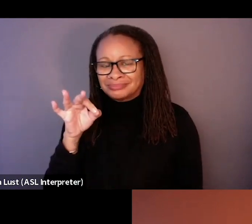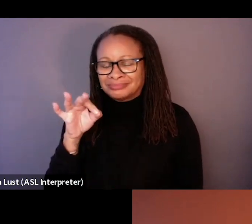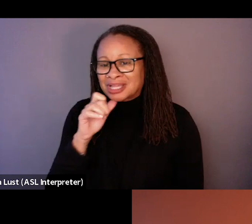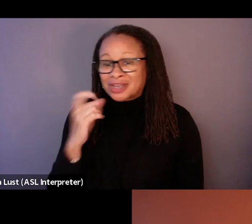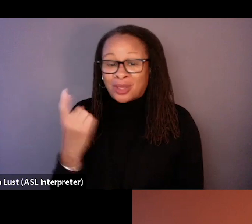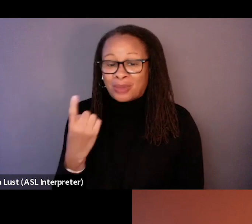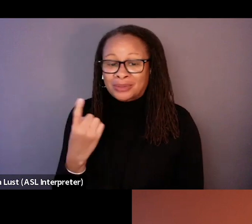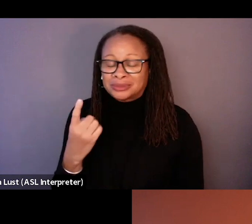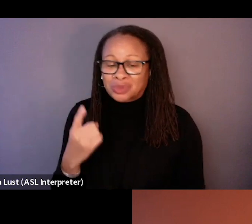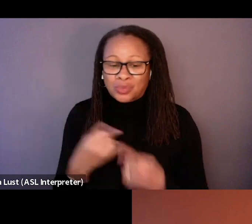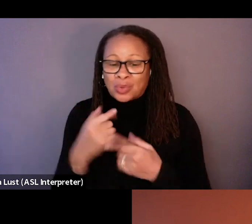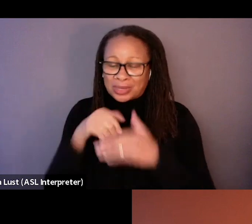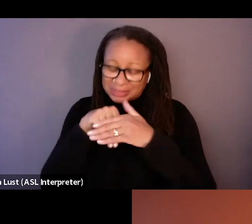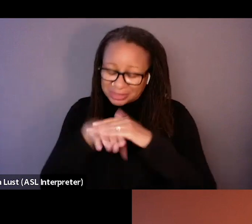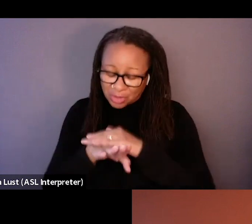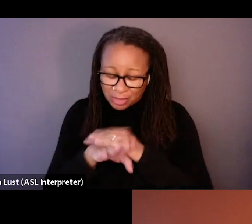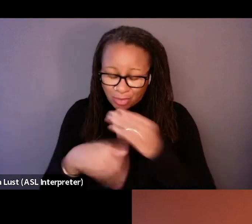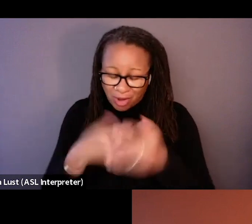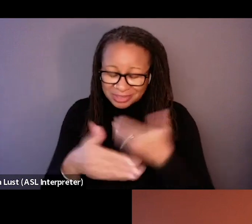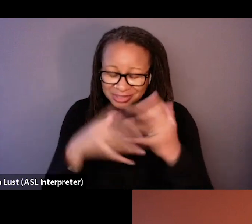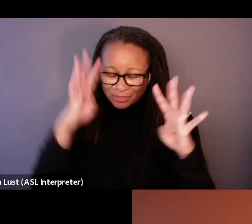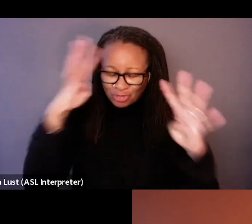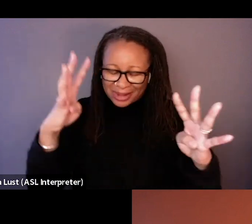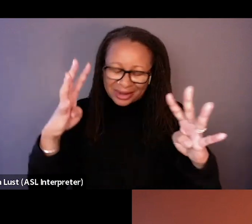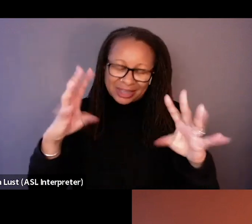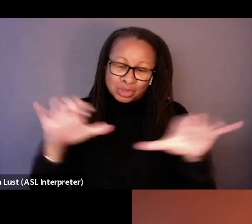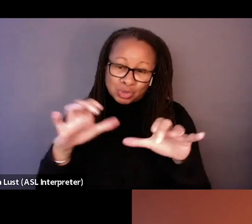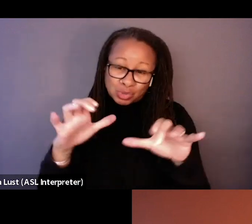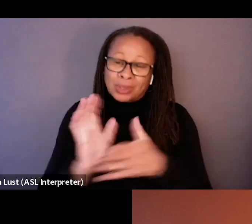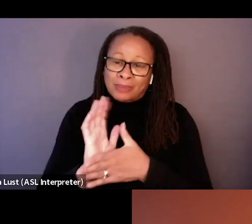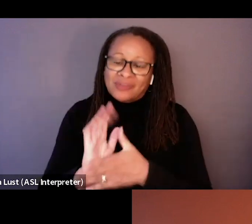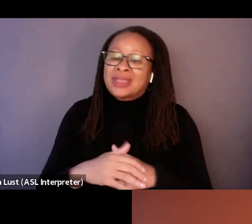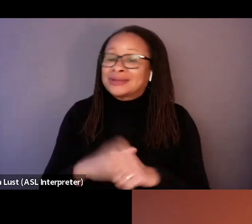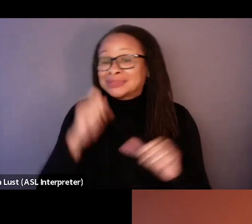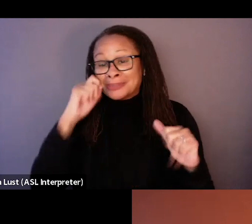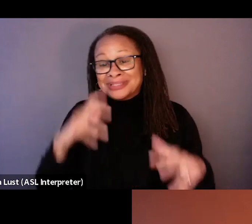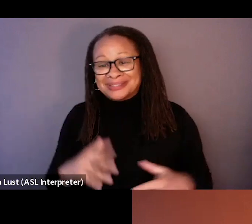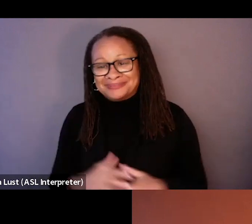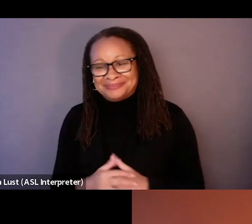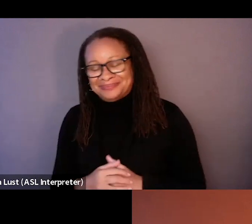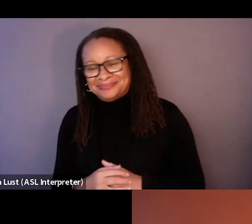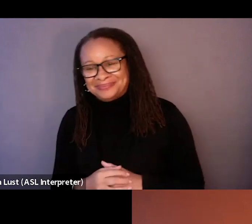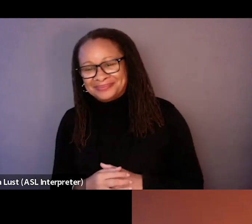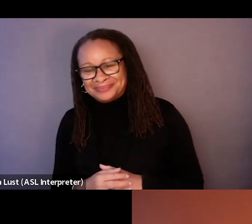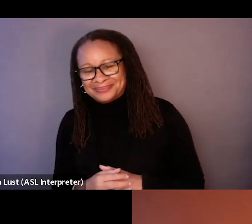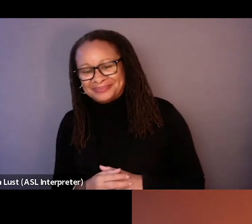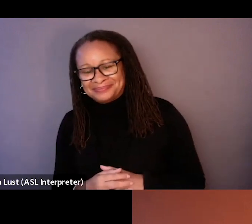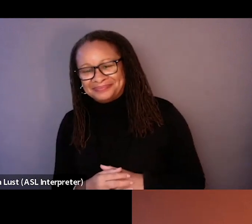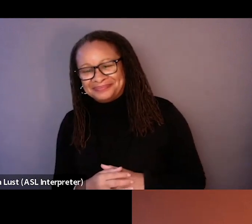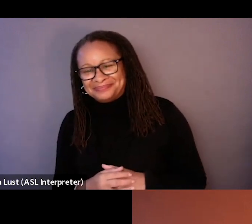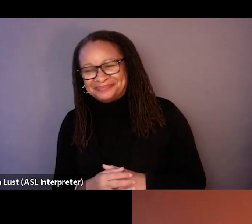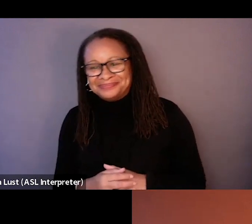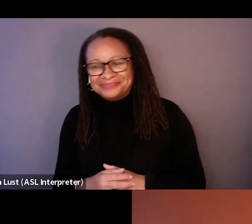but when we went into the process of, of, creating, it was, uh, it was quite amazing in that sense,